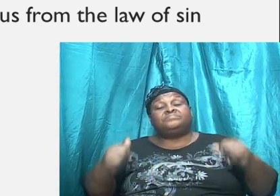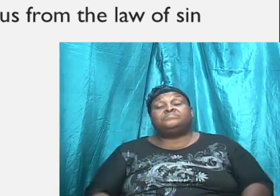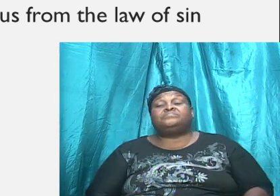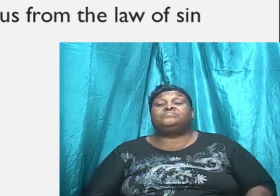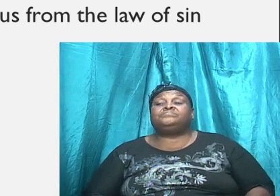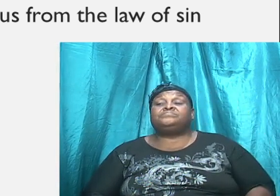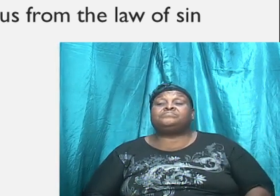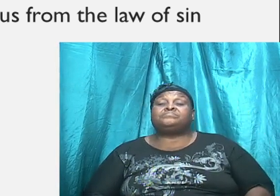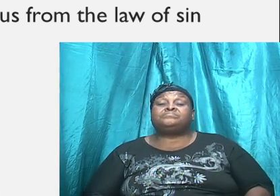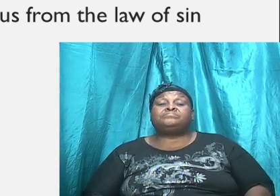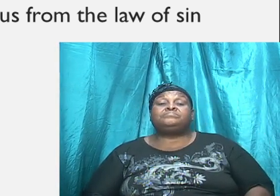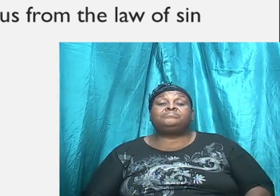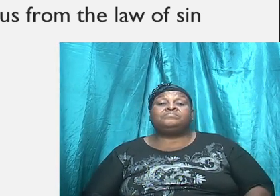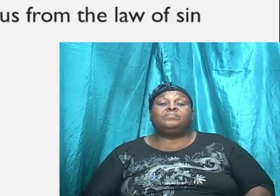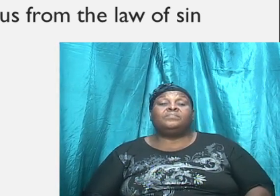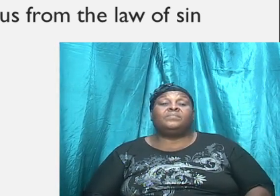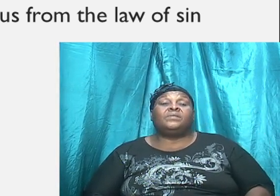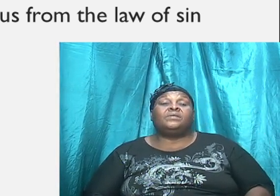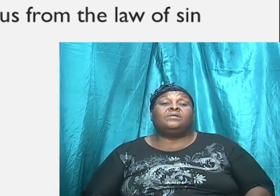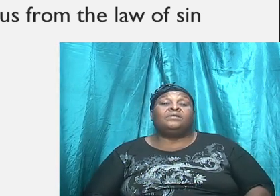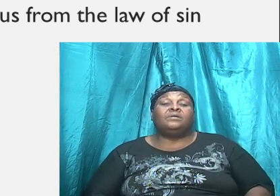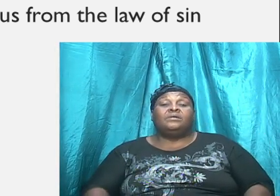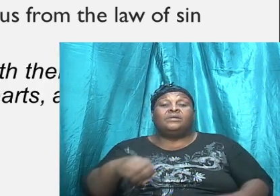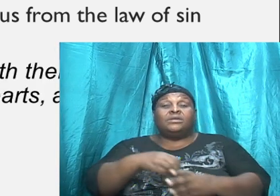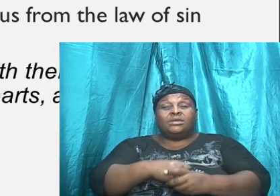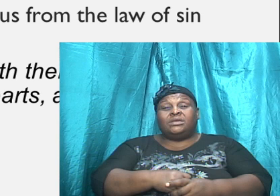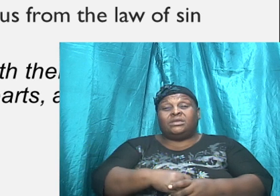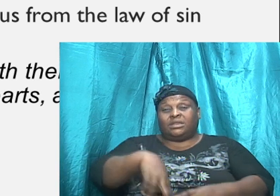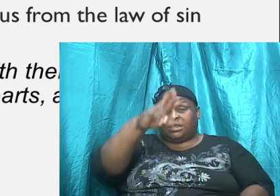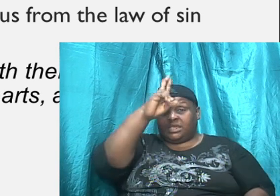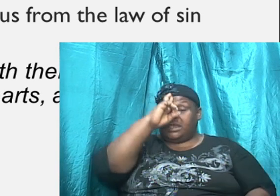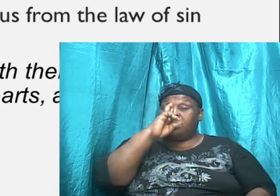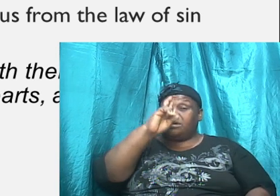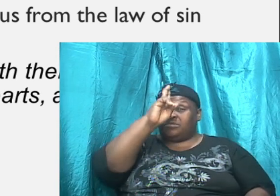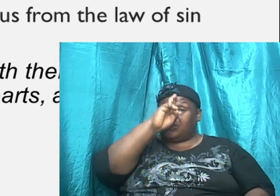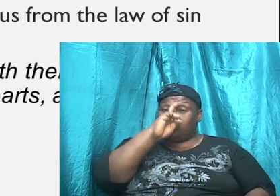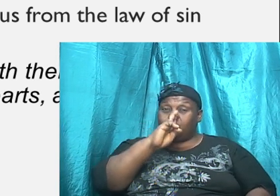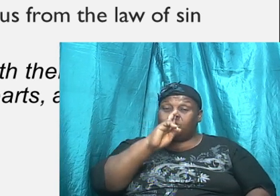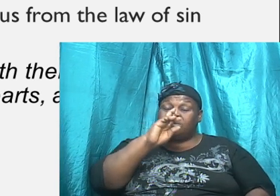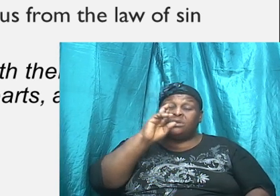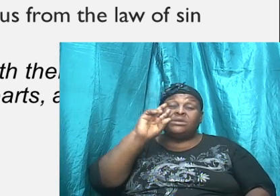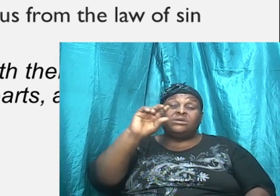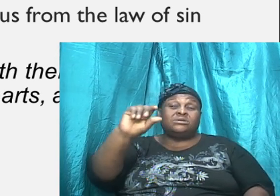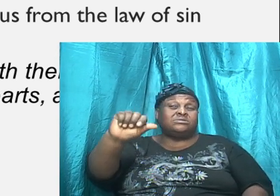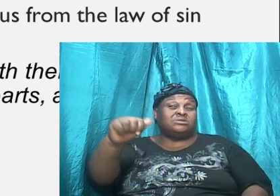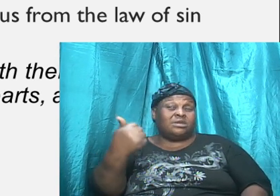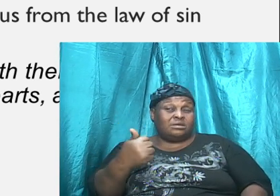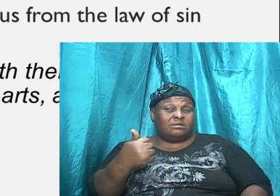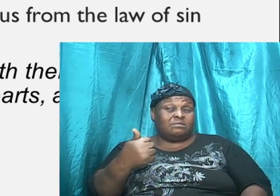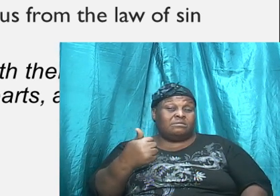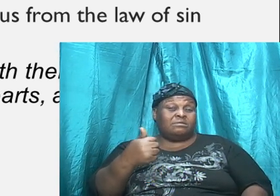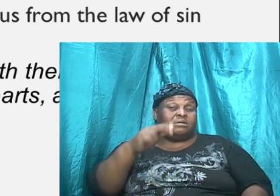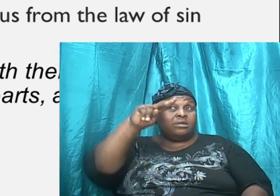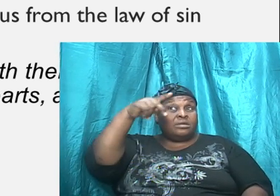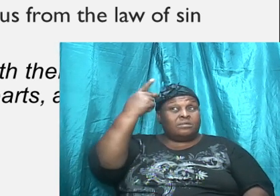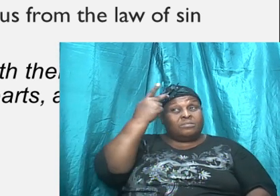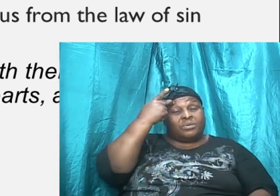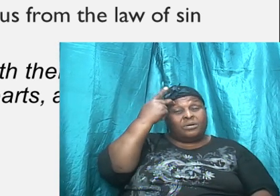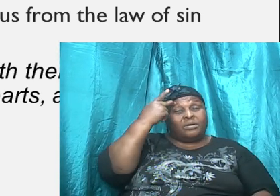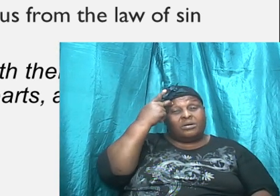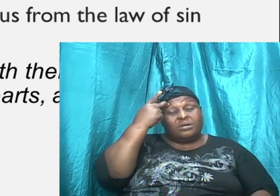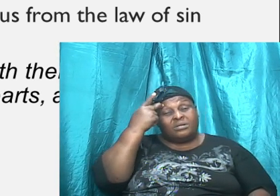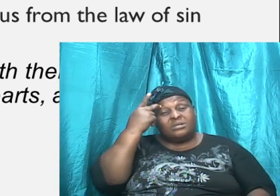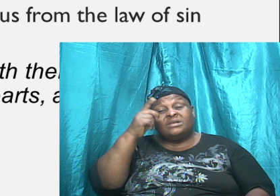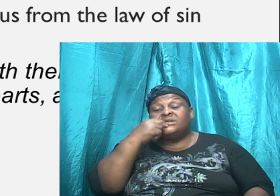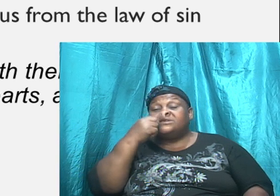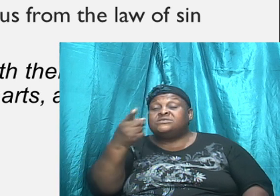And so in Hebrews chapter 10, again Paul, he